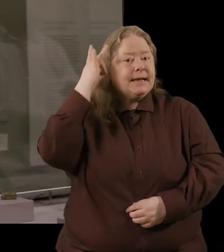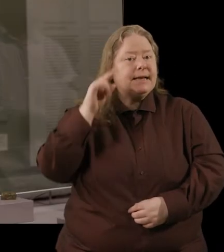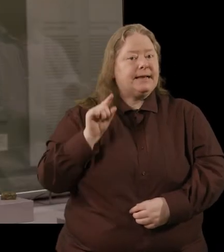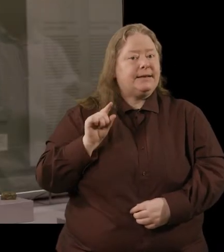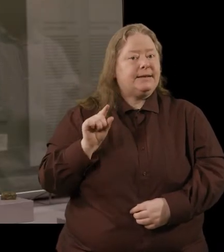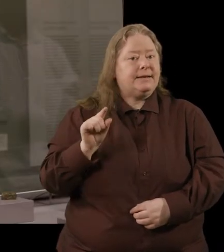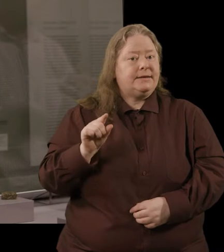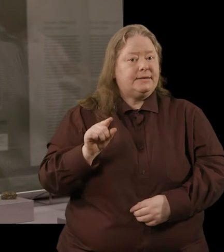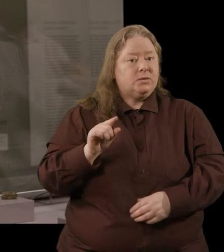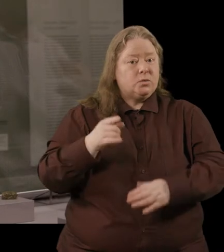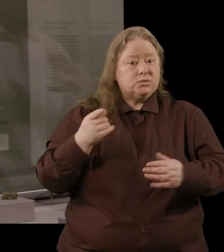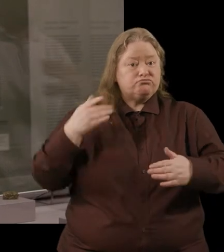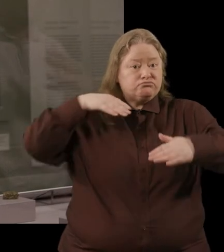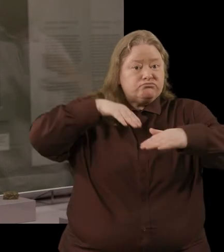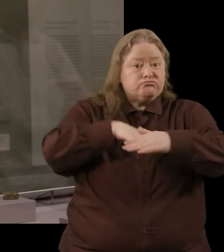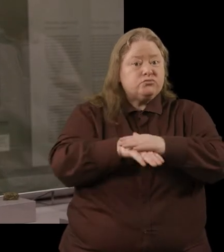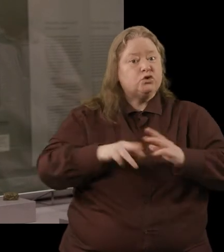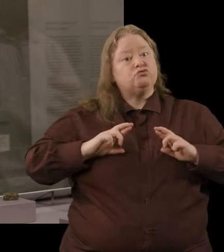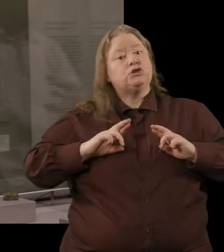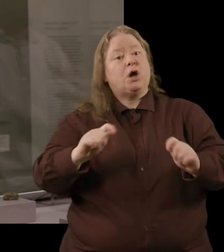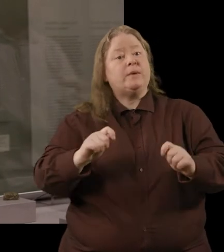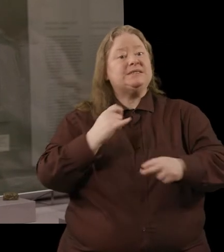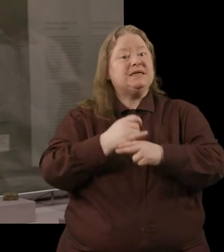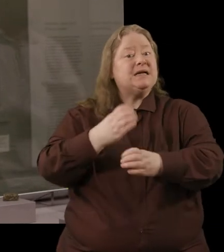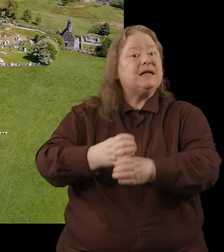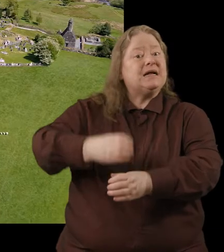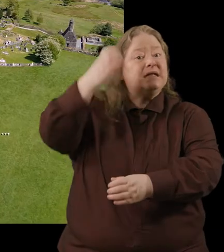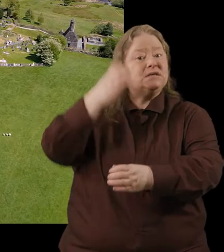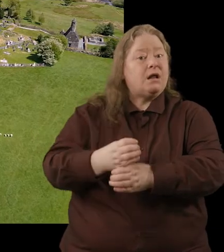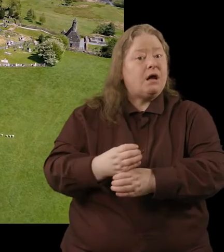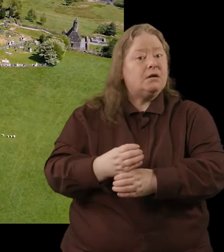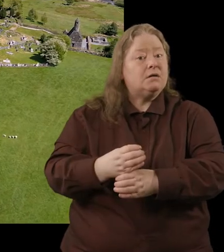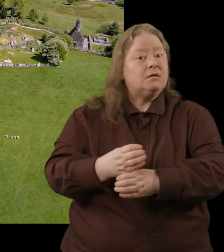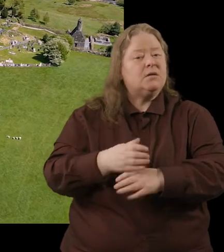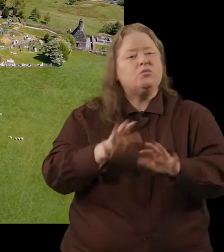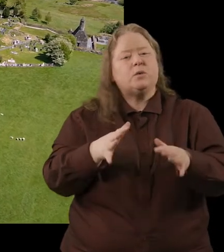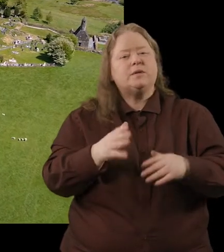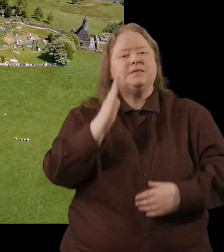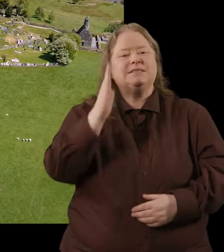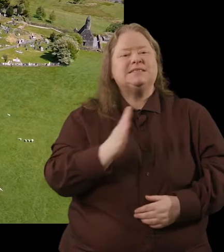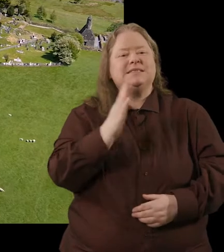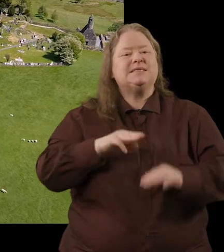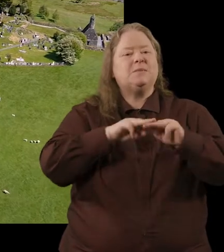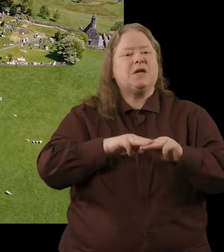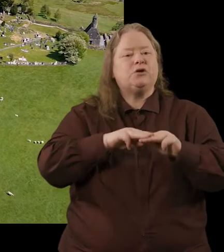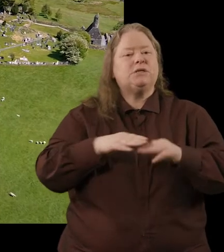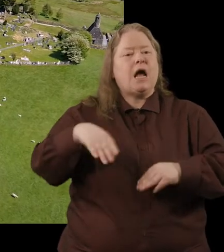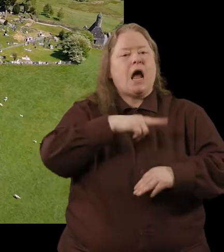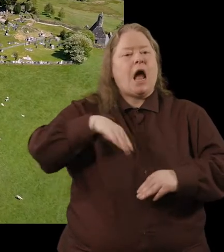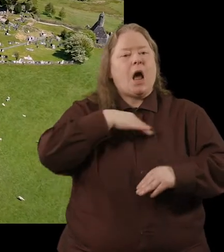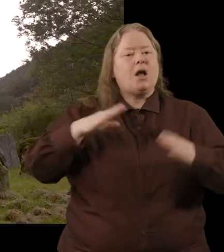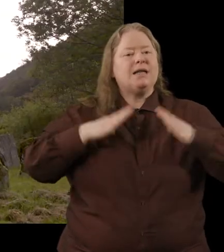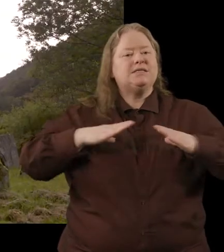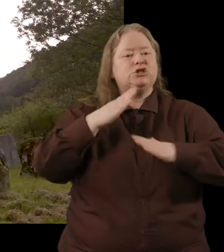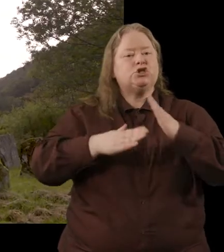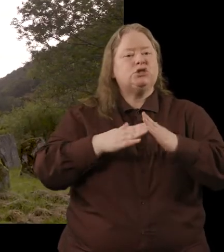king was actually went into retirement in Glendalough, and probably in St. Mary's or Our Lady's Church, which